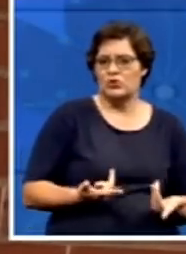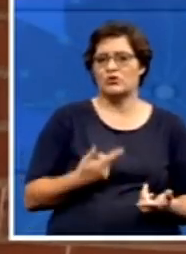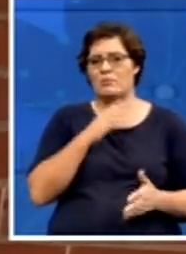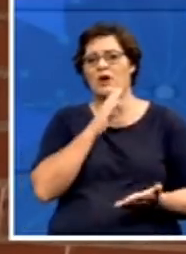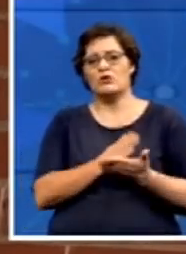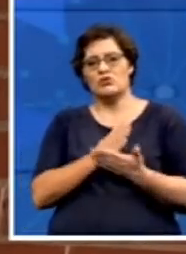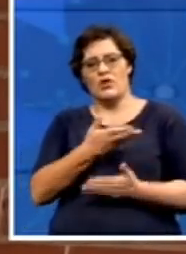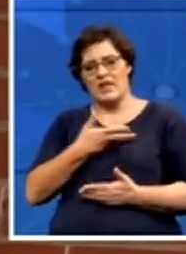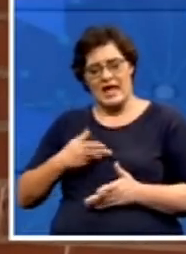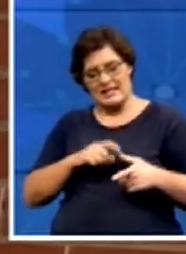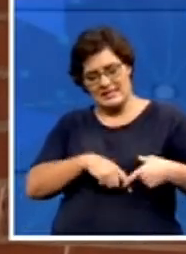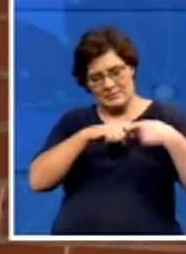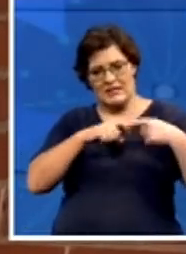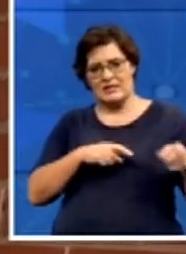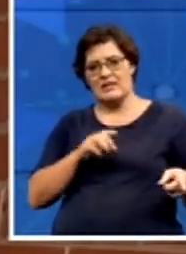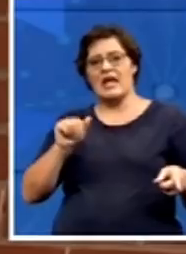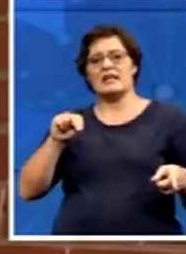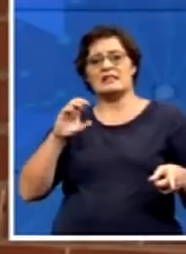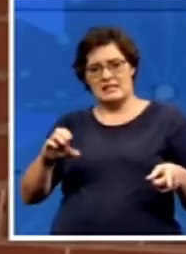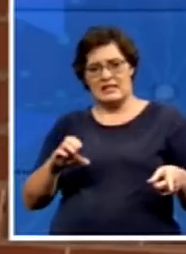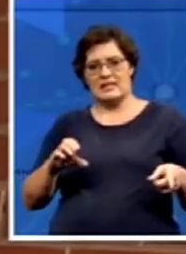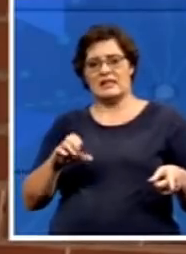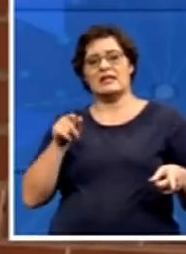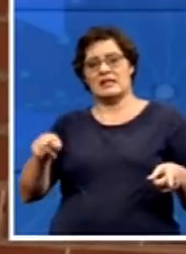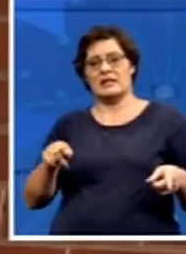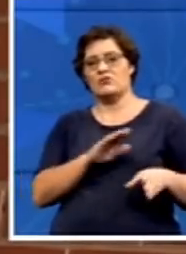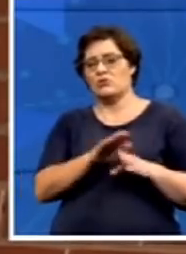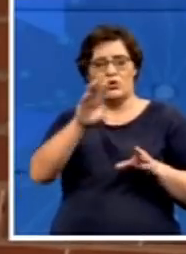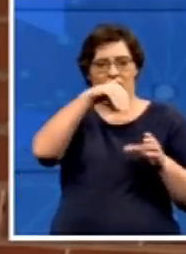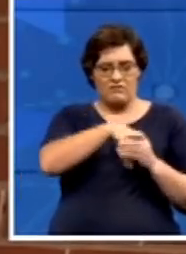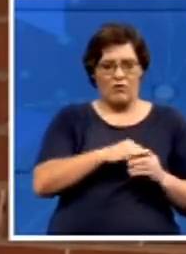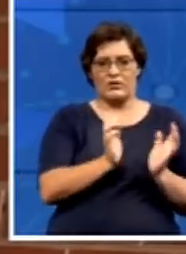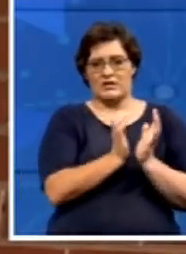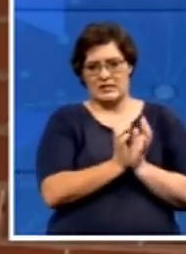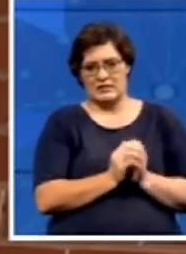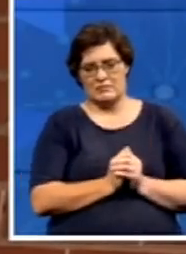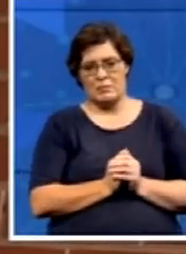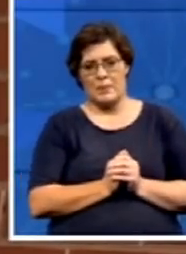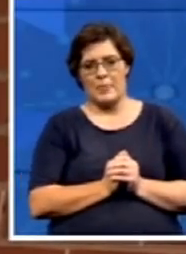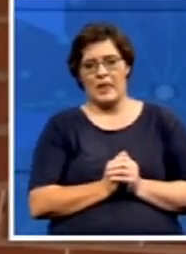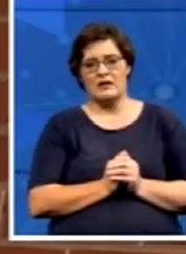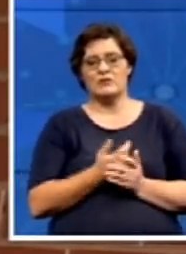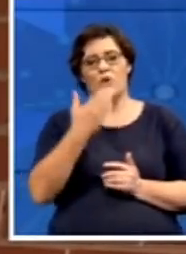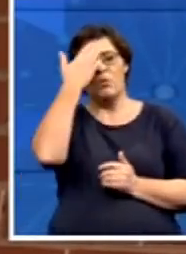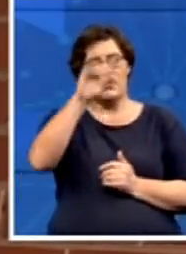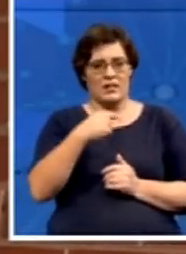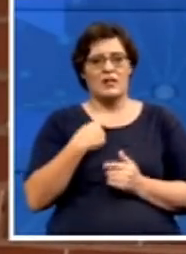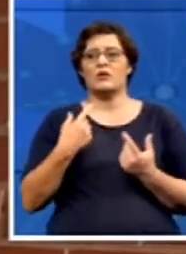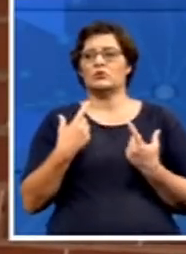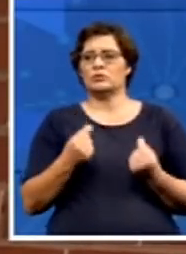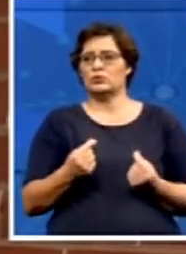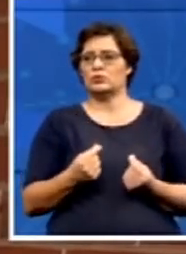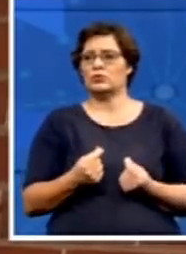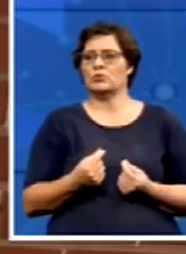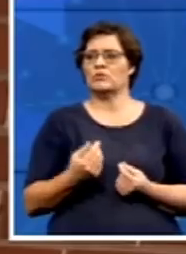the ANC's PEC in this province is not part of this meeting. So, yes, absolutely. We know that they've done this to Inmutu in 2016 and a number of other